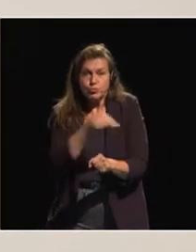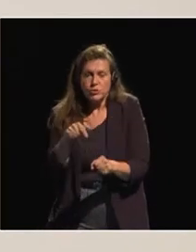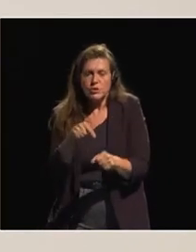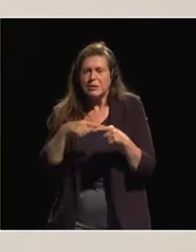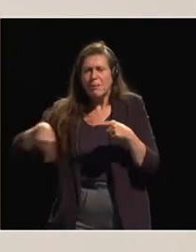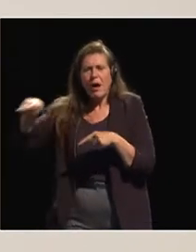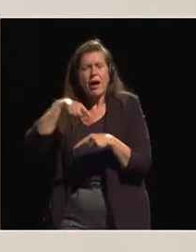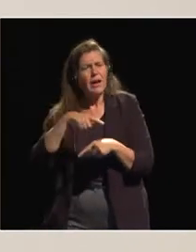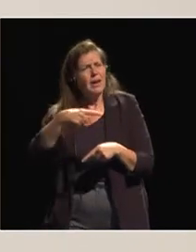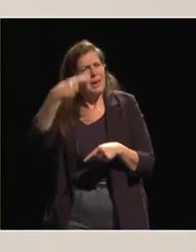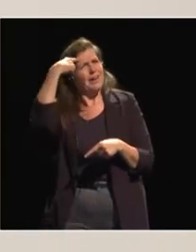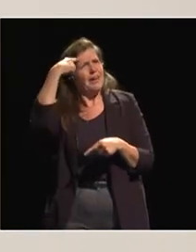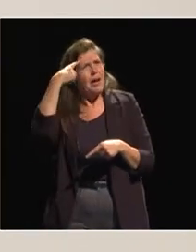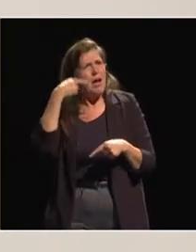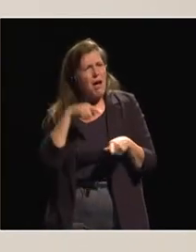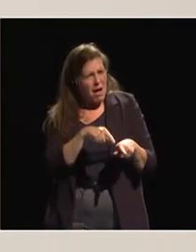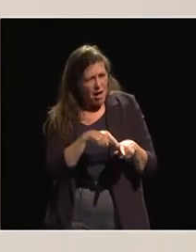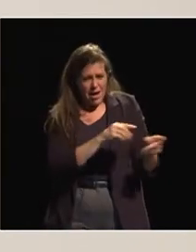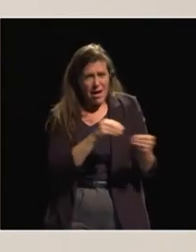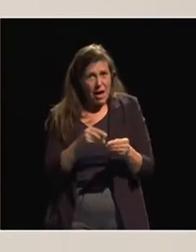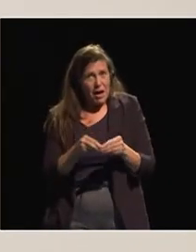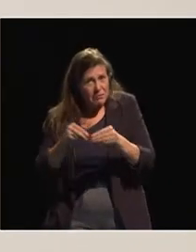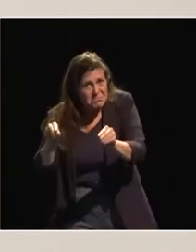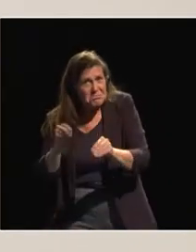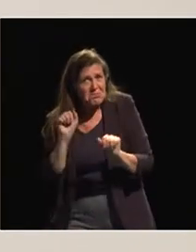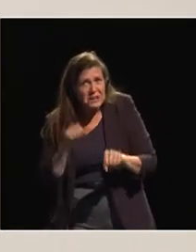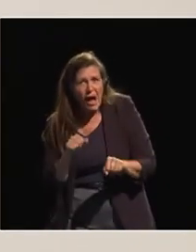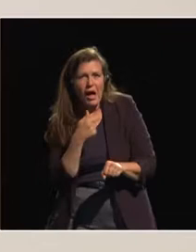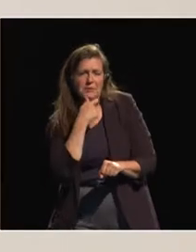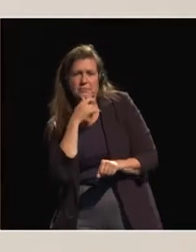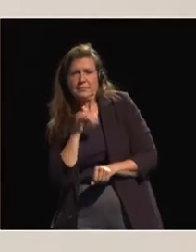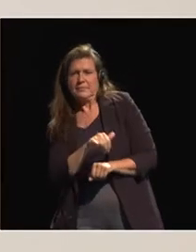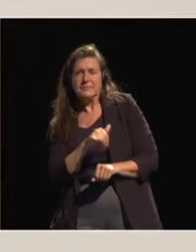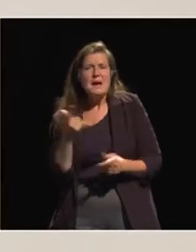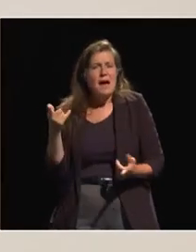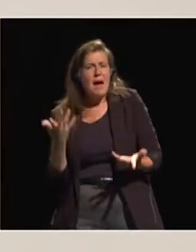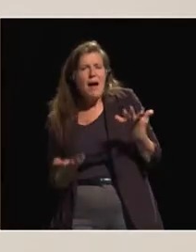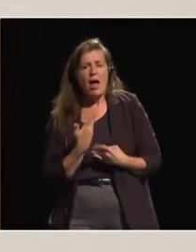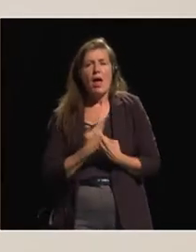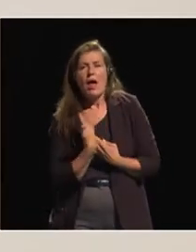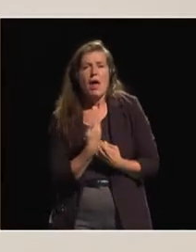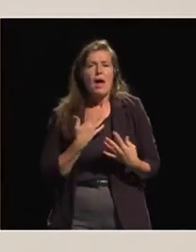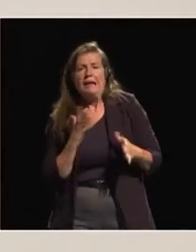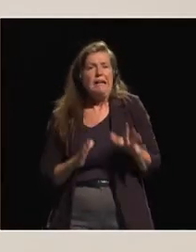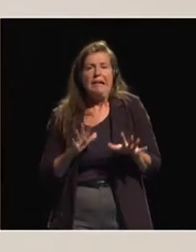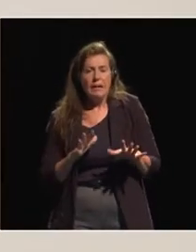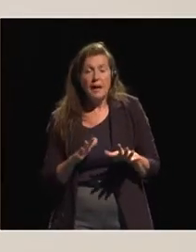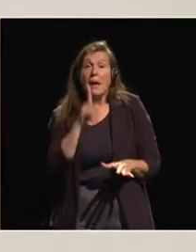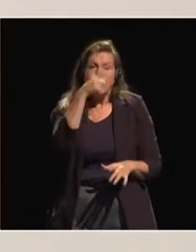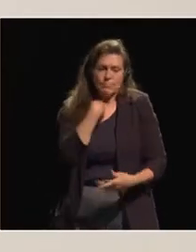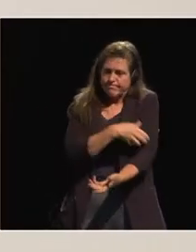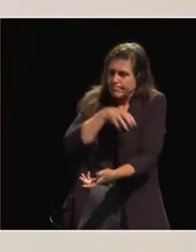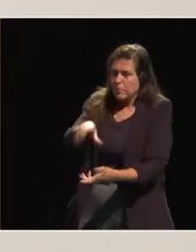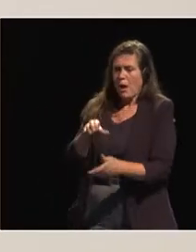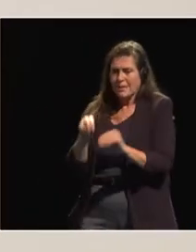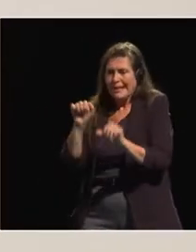take it and to believe in it. But I believe that rural women, if we empower them, then we are